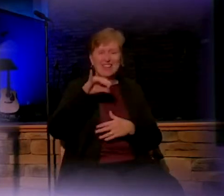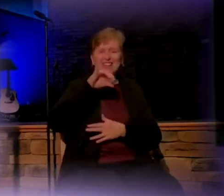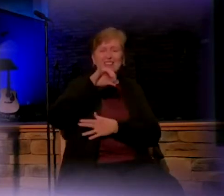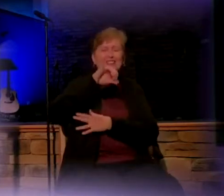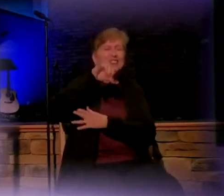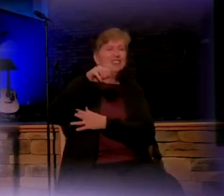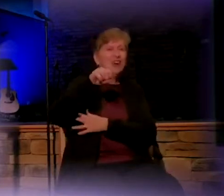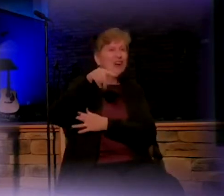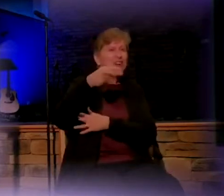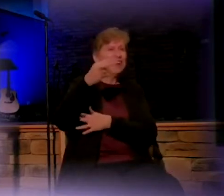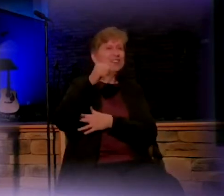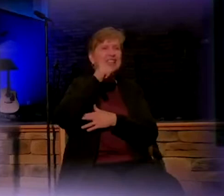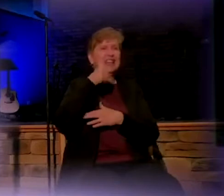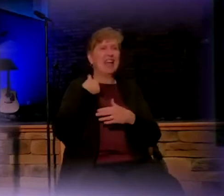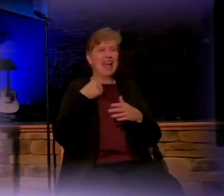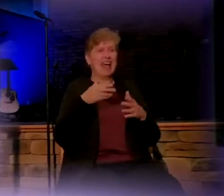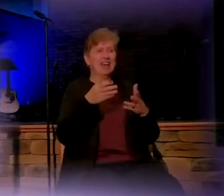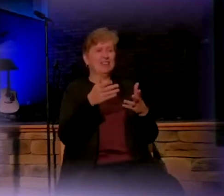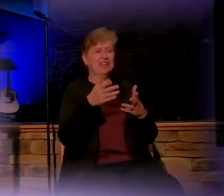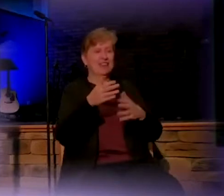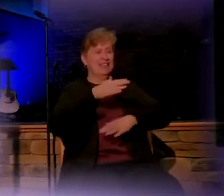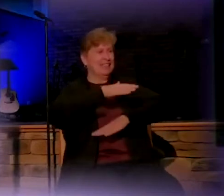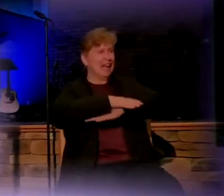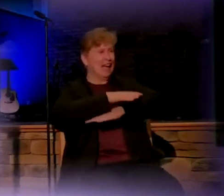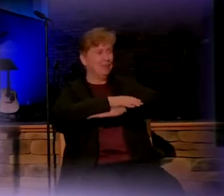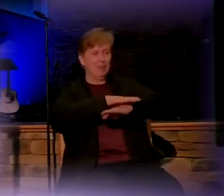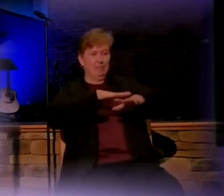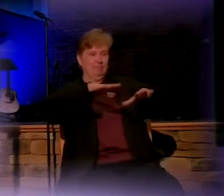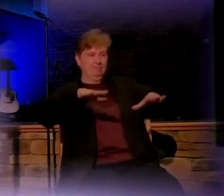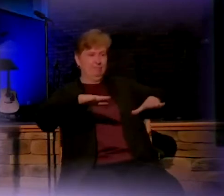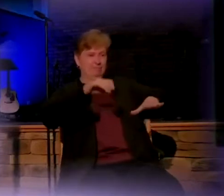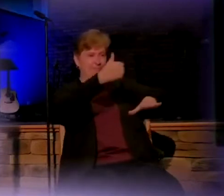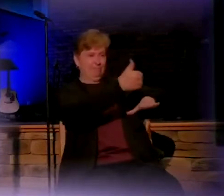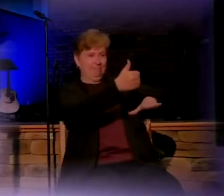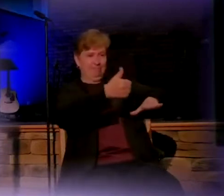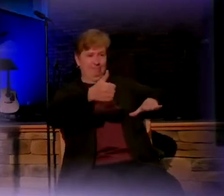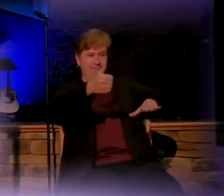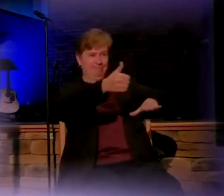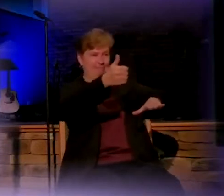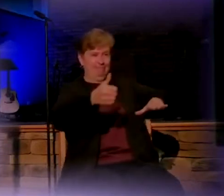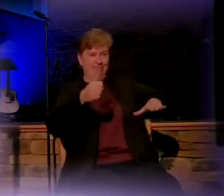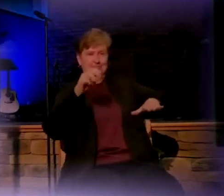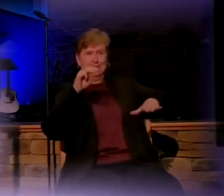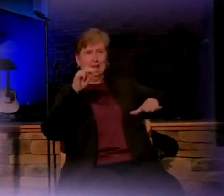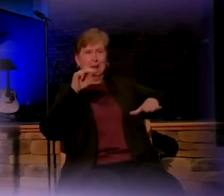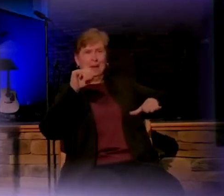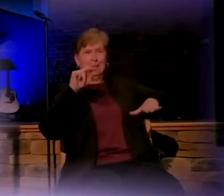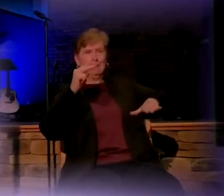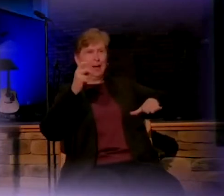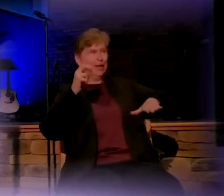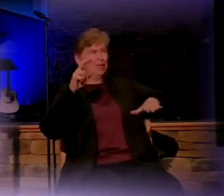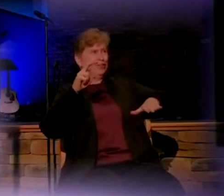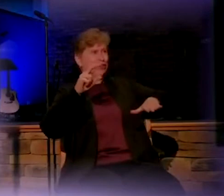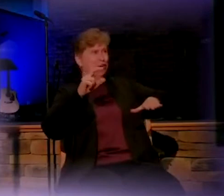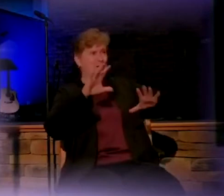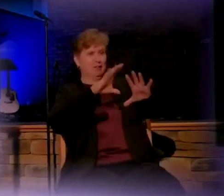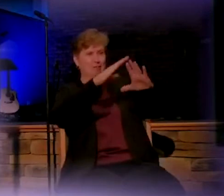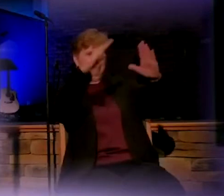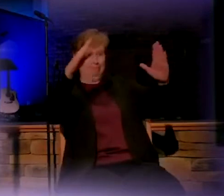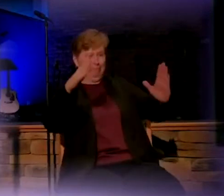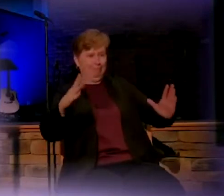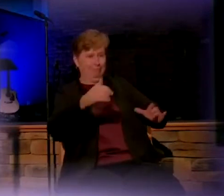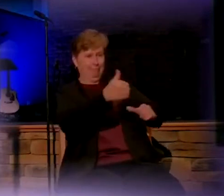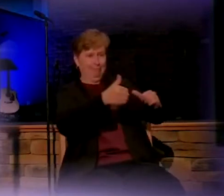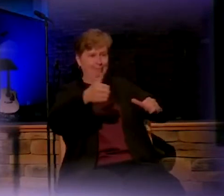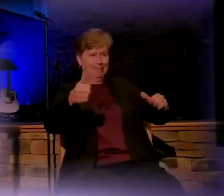scene on his table in his living room. He could point to it and say, there I am. He didn't have that. He didn't send out Christmas cards with manger